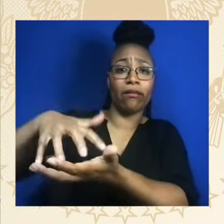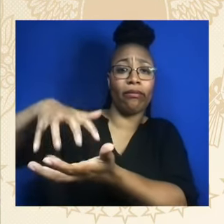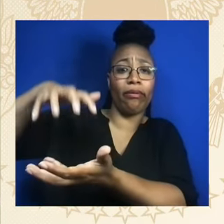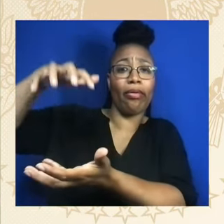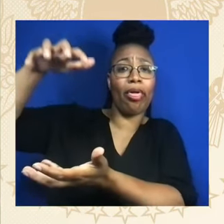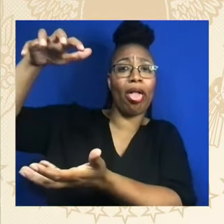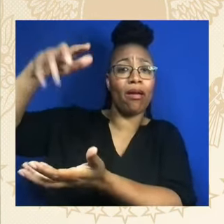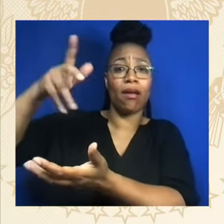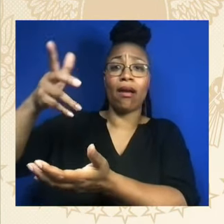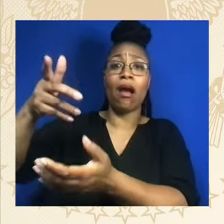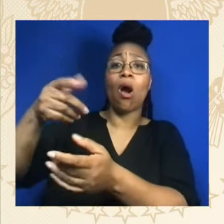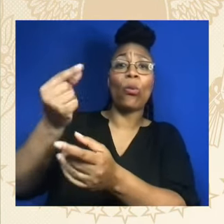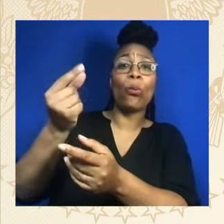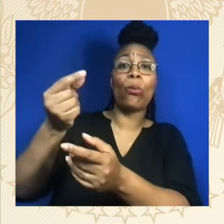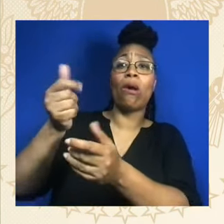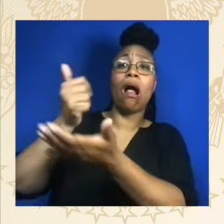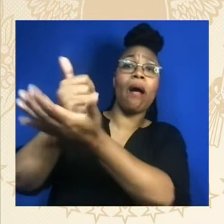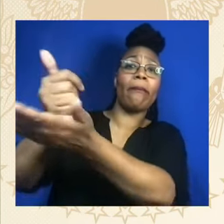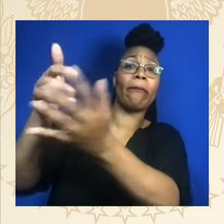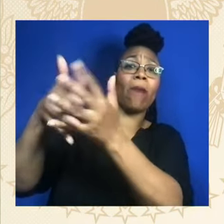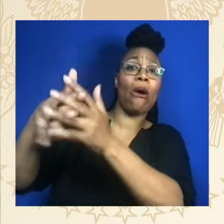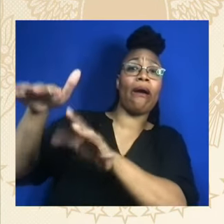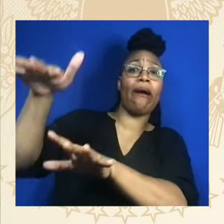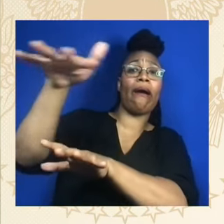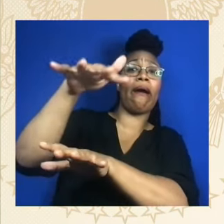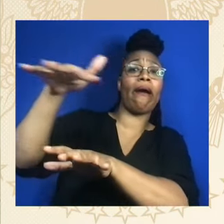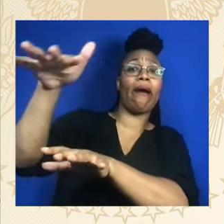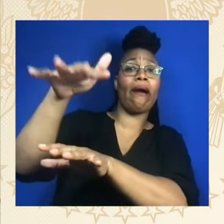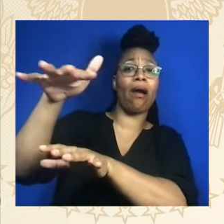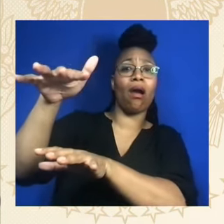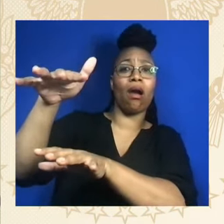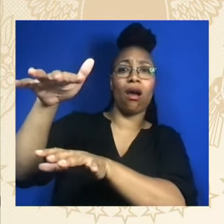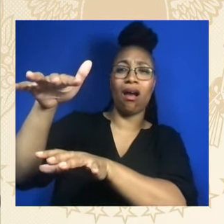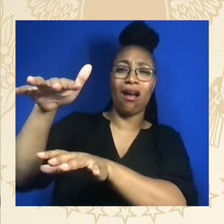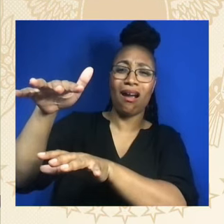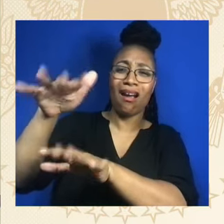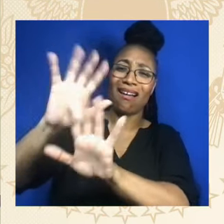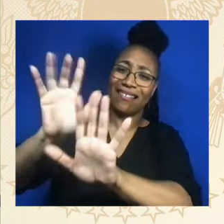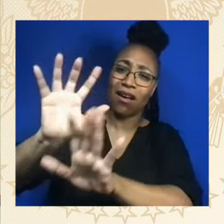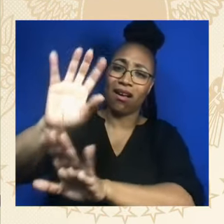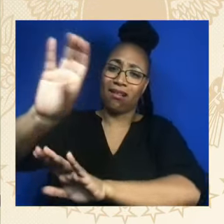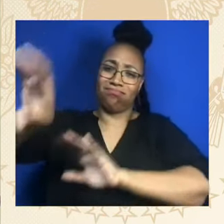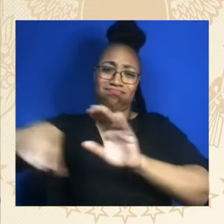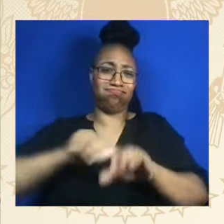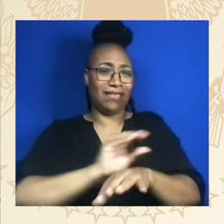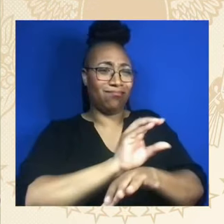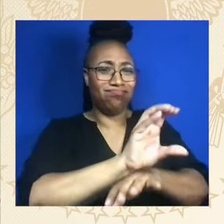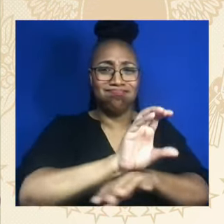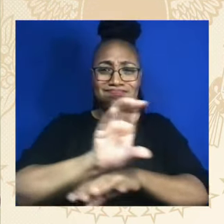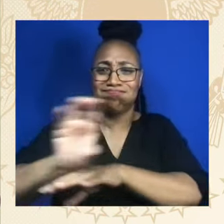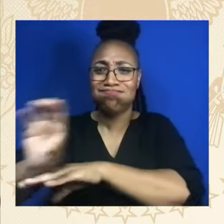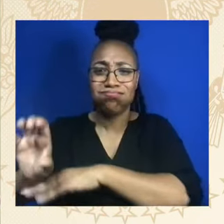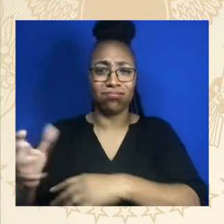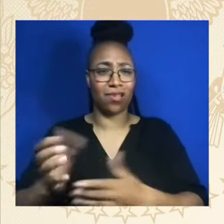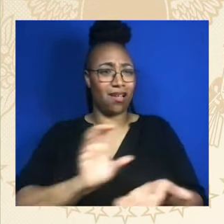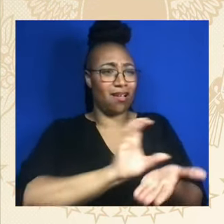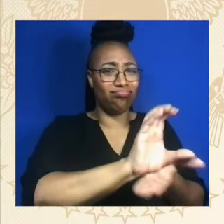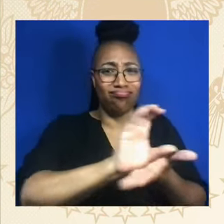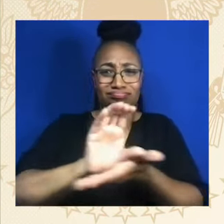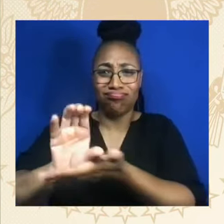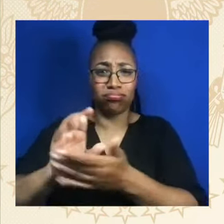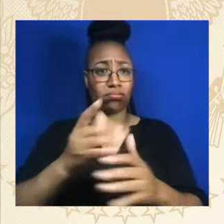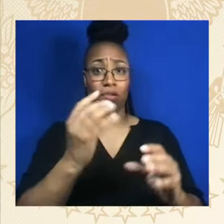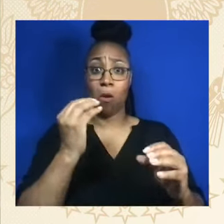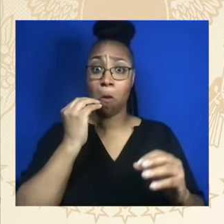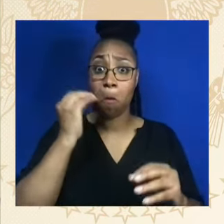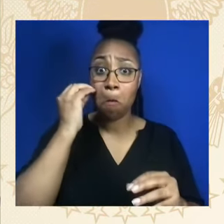build intergenerational wealth and address the legacies of disparities. In